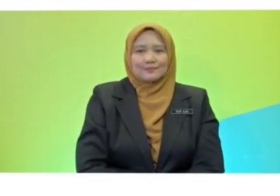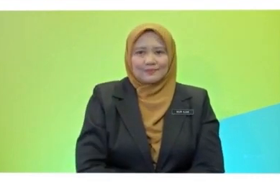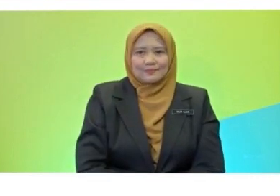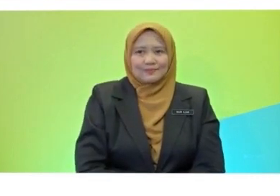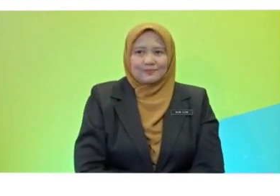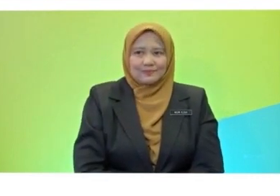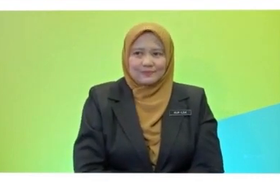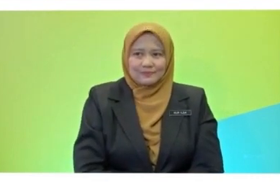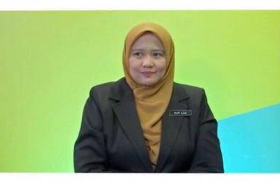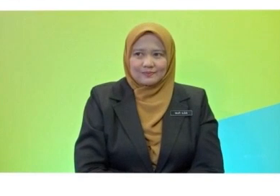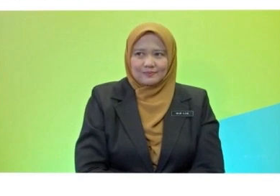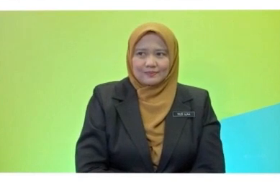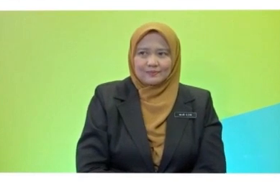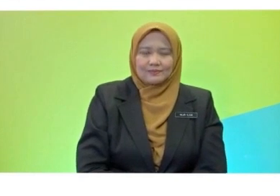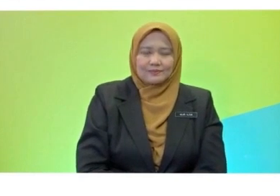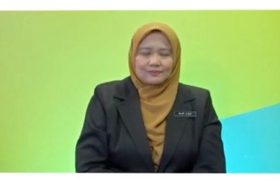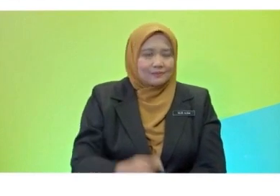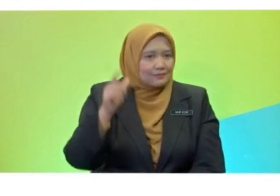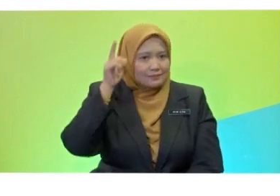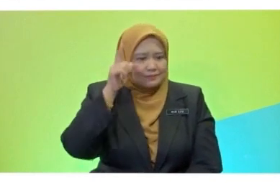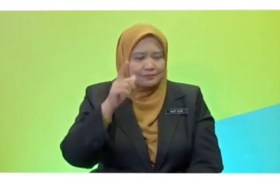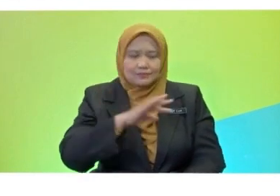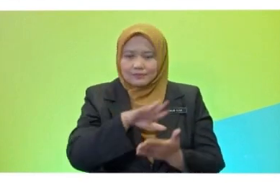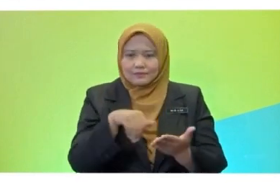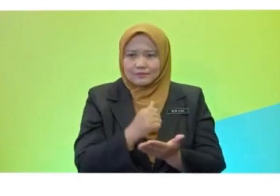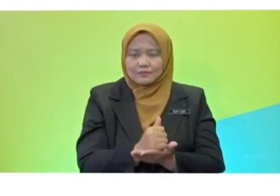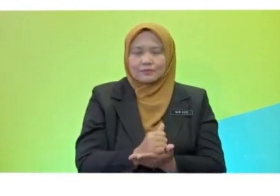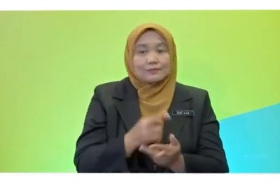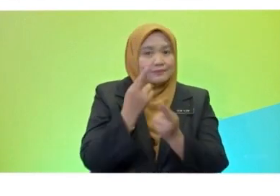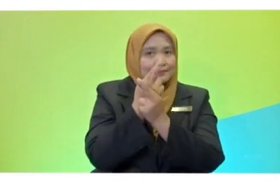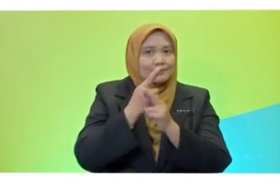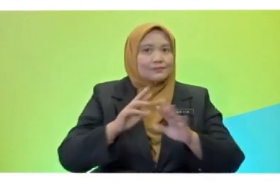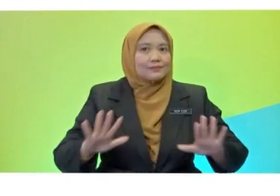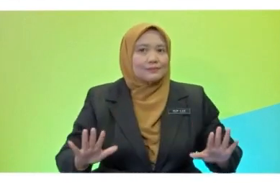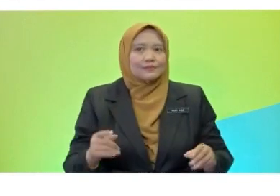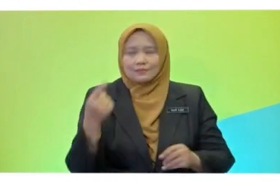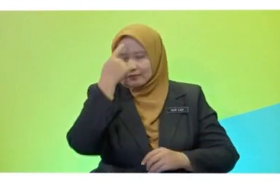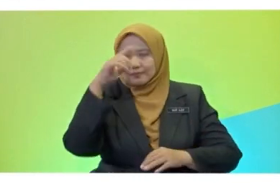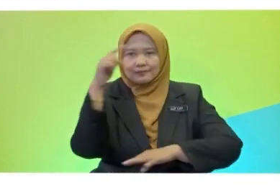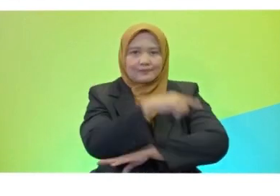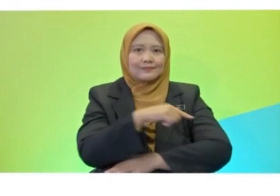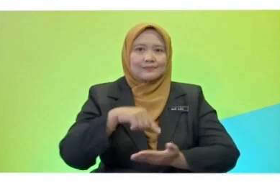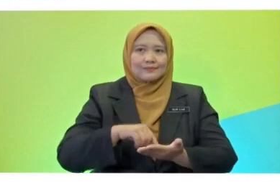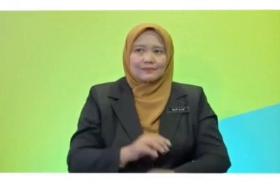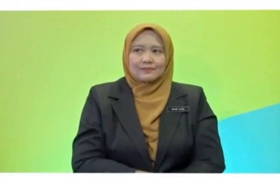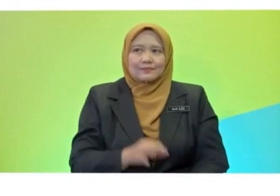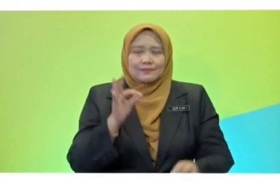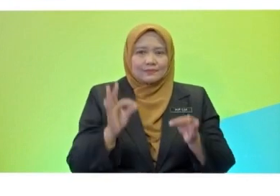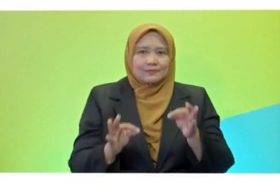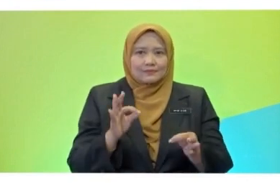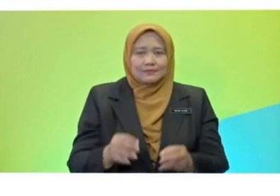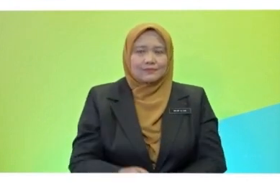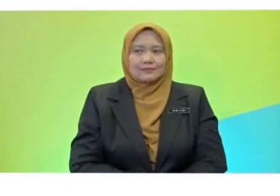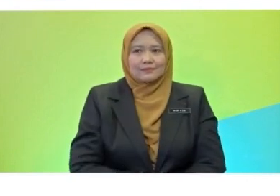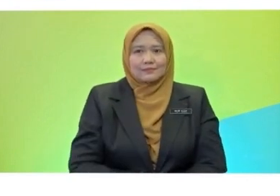Okay, looks like we have everyone ready fresh, ready for today but I'd like to ask everyone. If you're ready, give me a